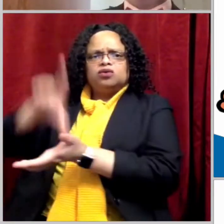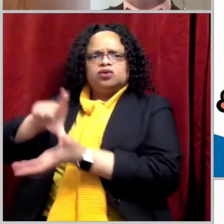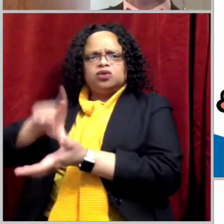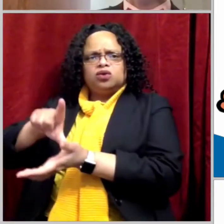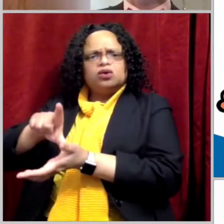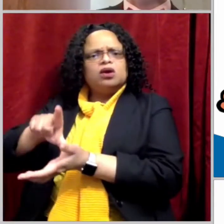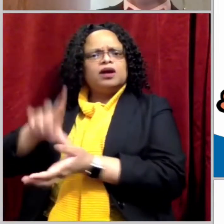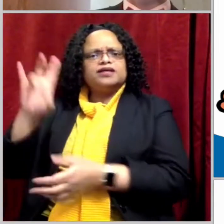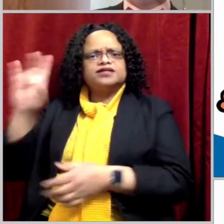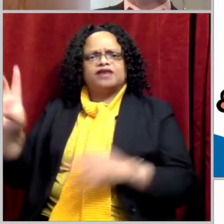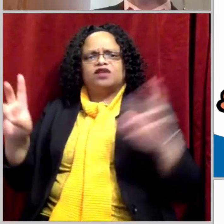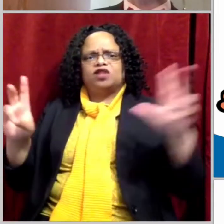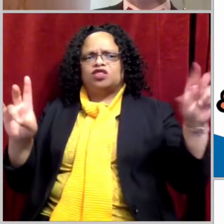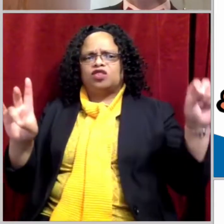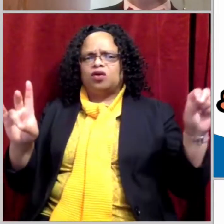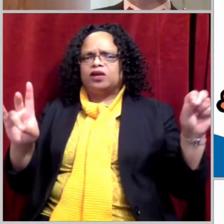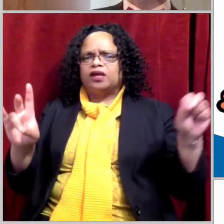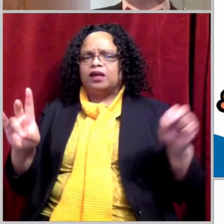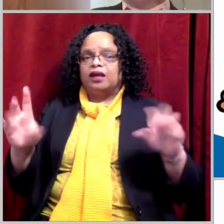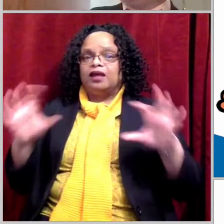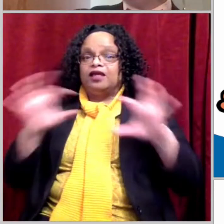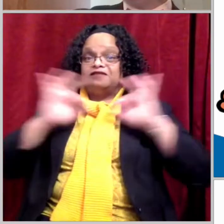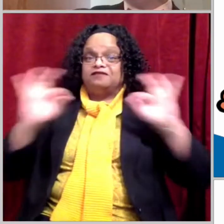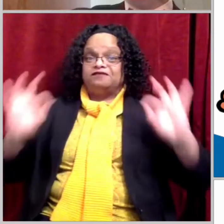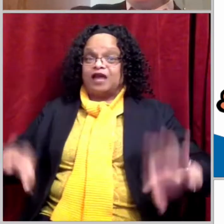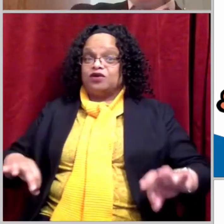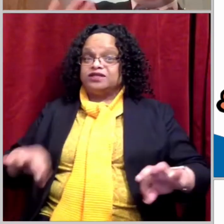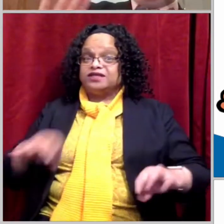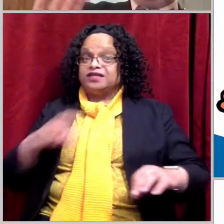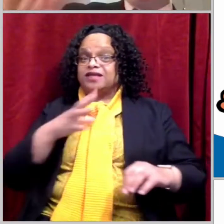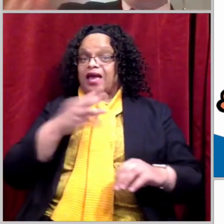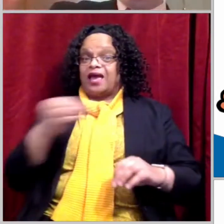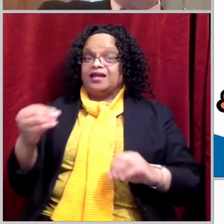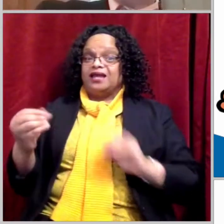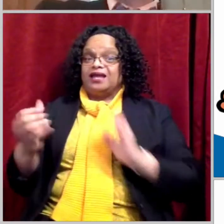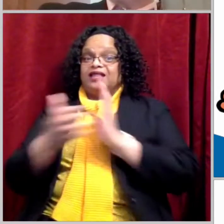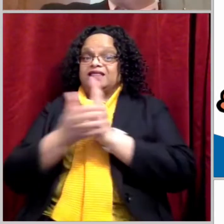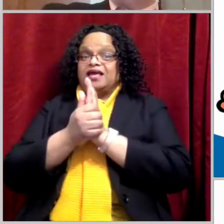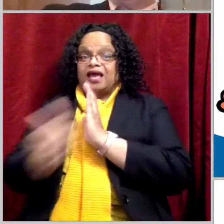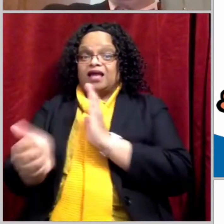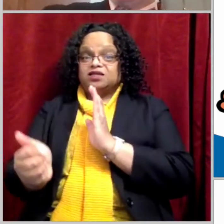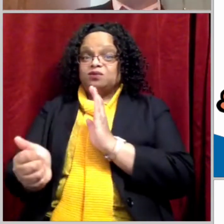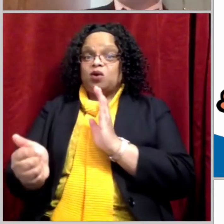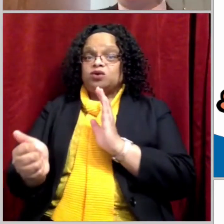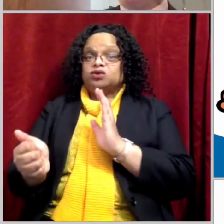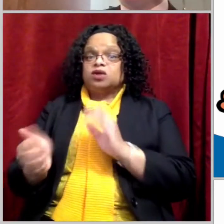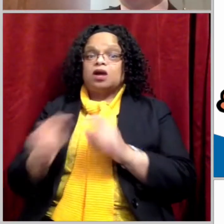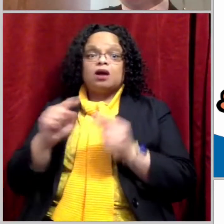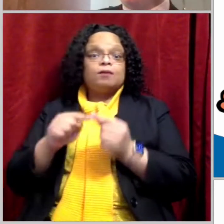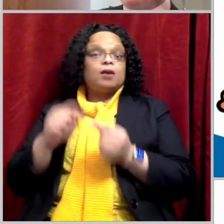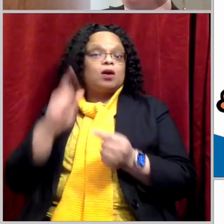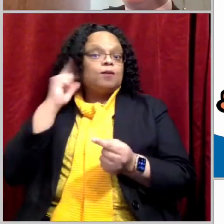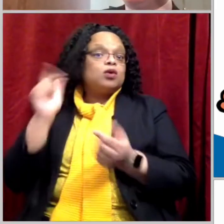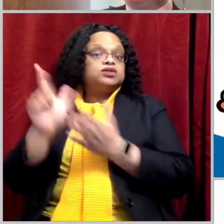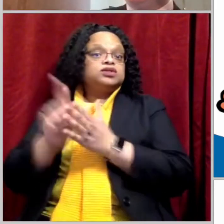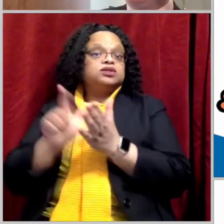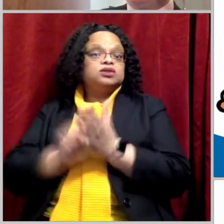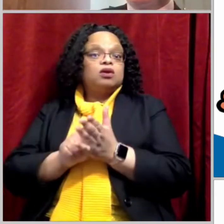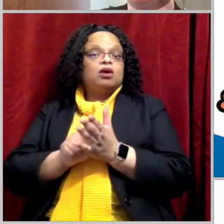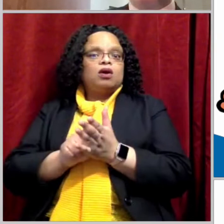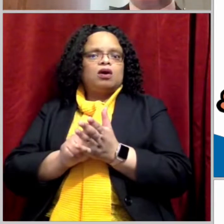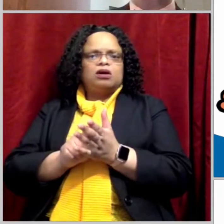the Pharisees and the experts at Moses' teachings had rejected that plan for them.